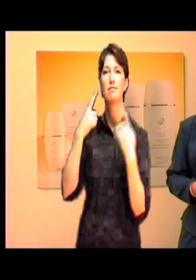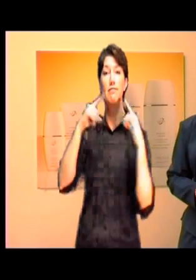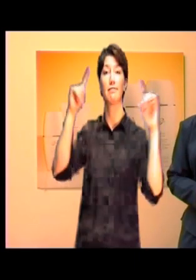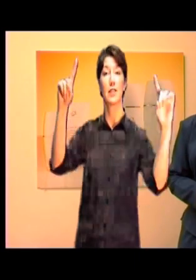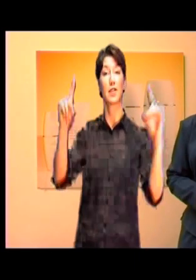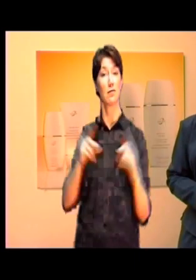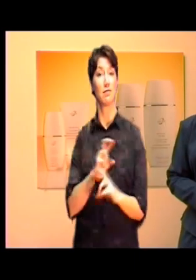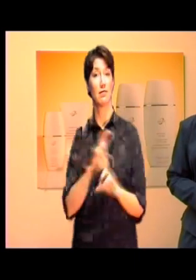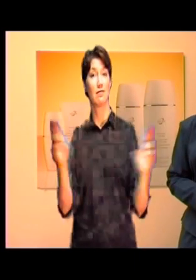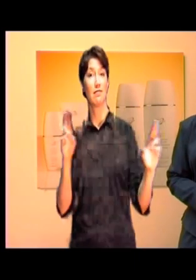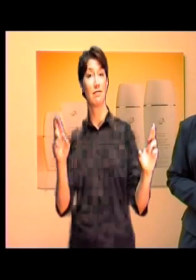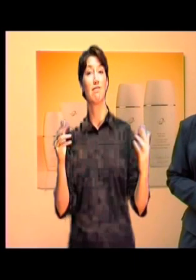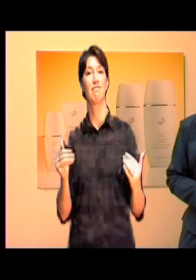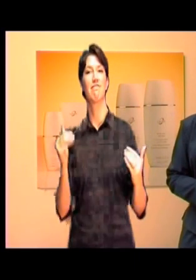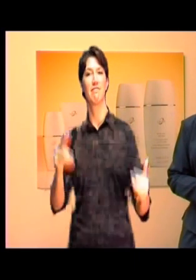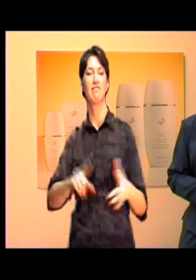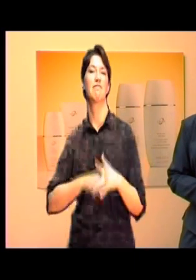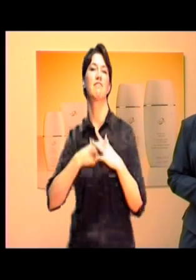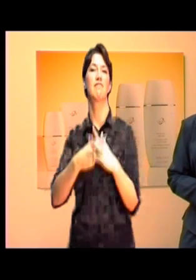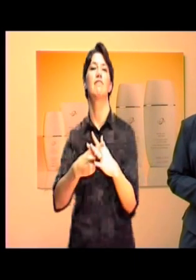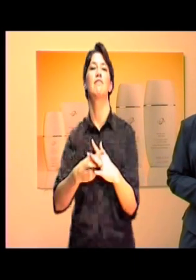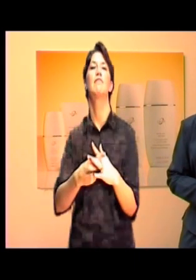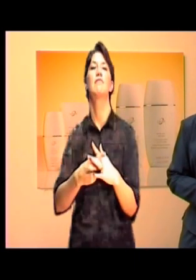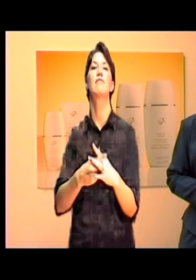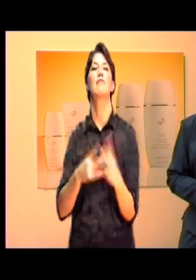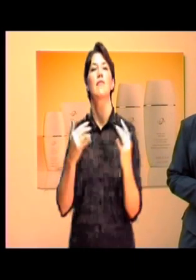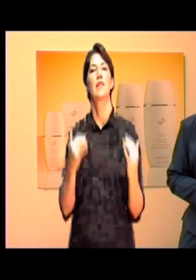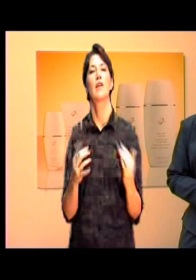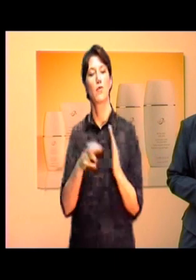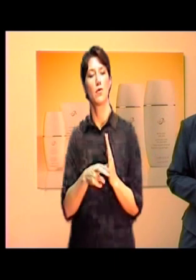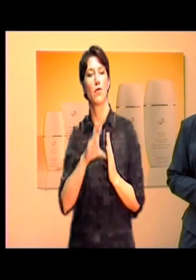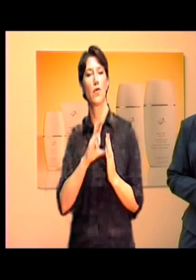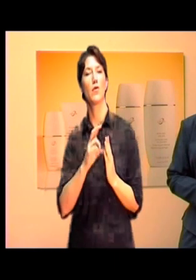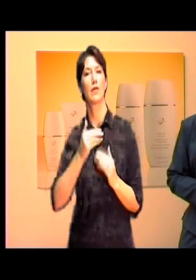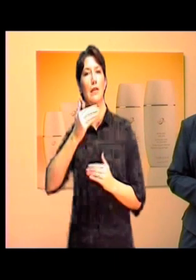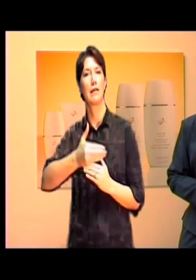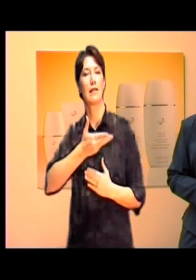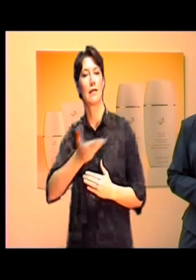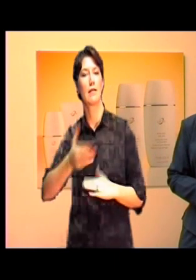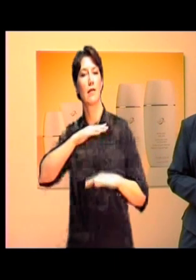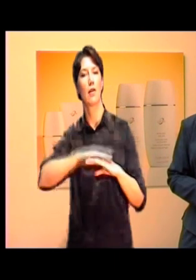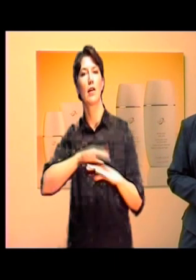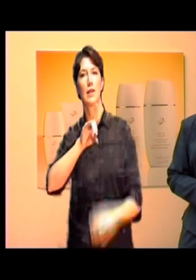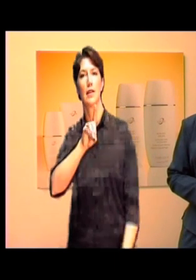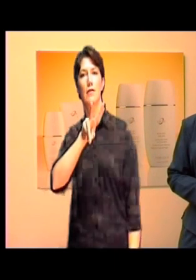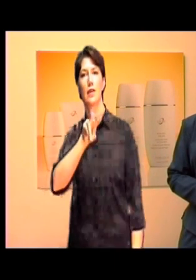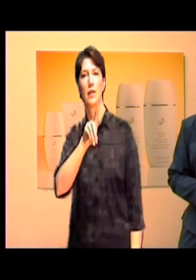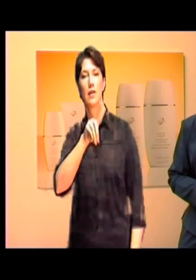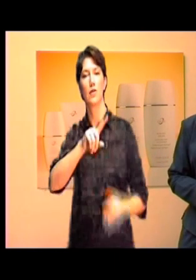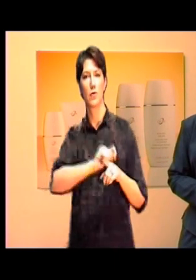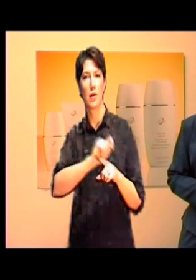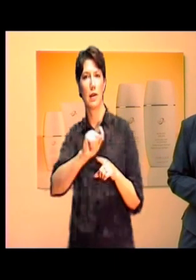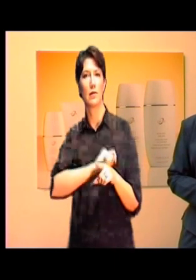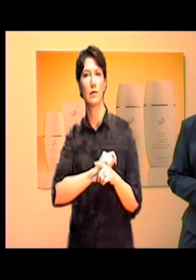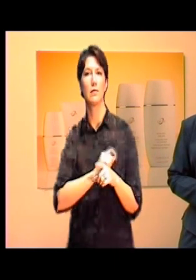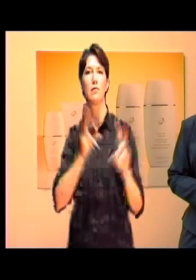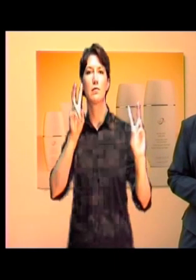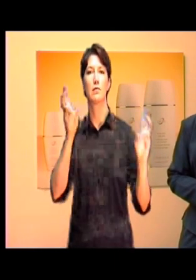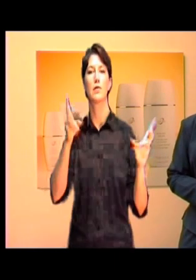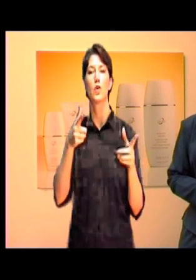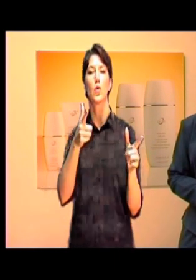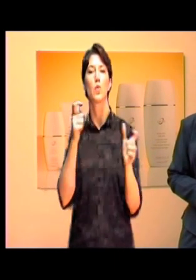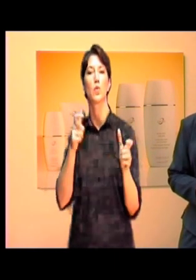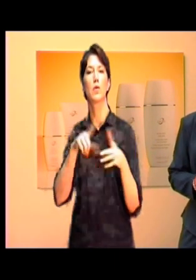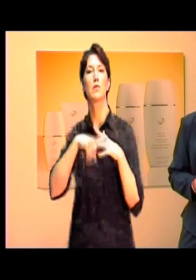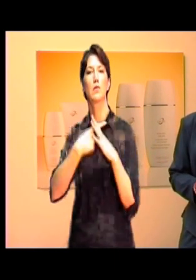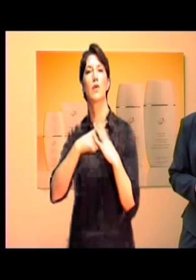ready? Let's get started. I want you to review the next item on your menu in your DVD training and that will be your quick start checklist. a